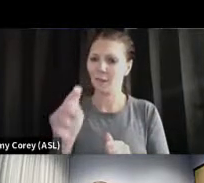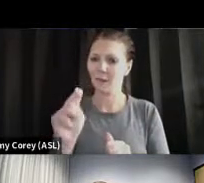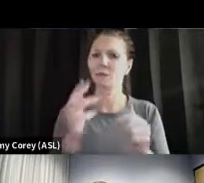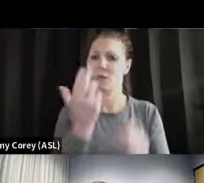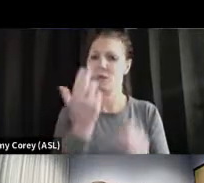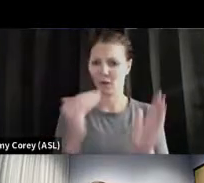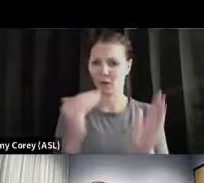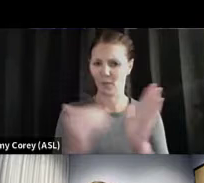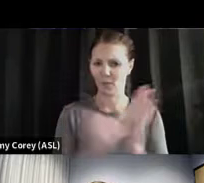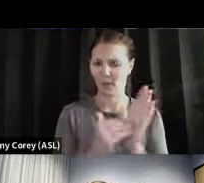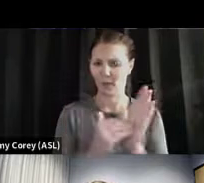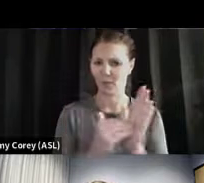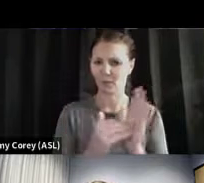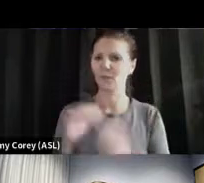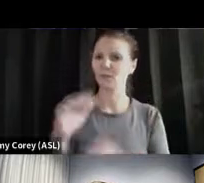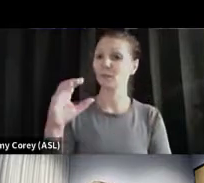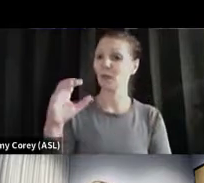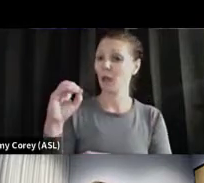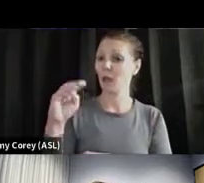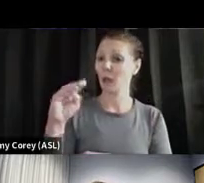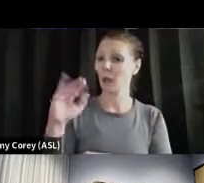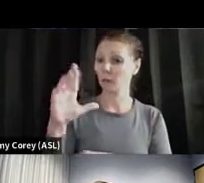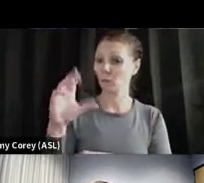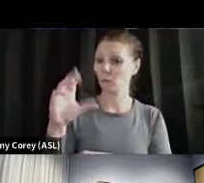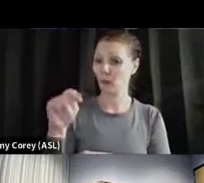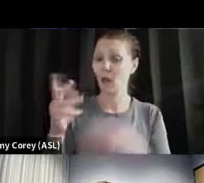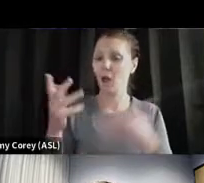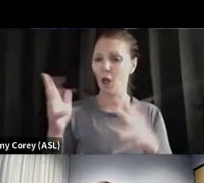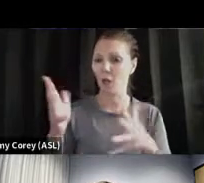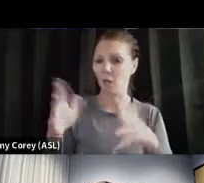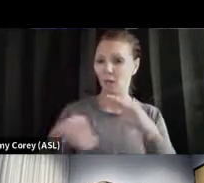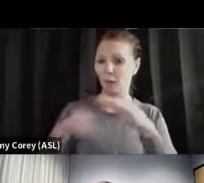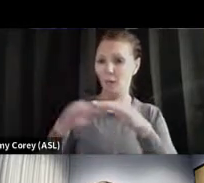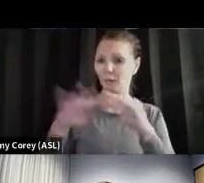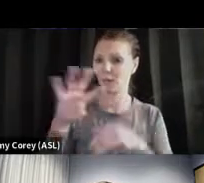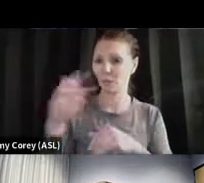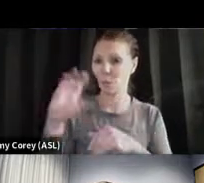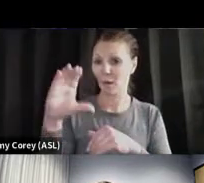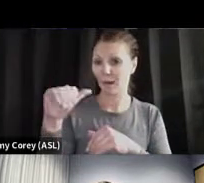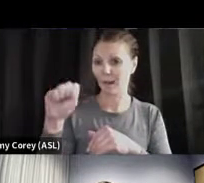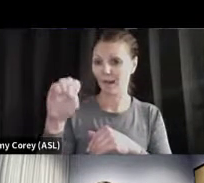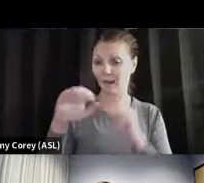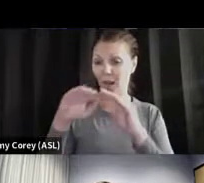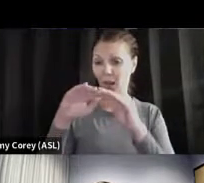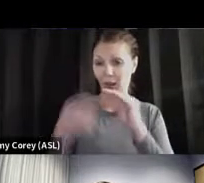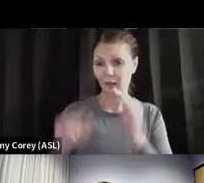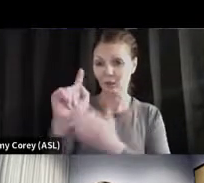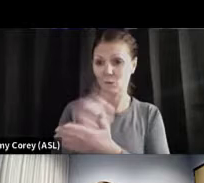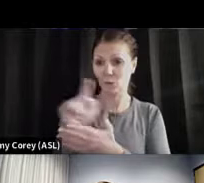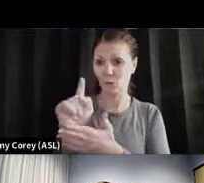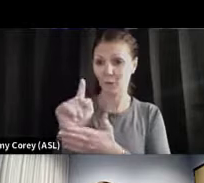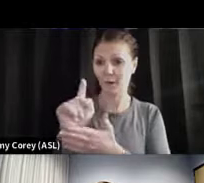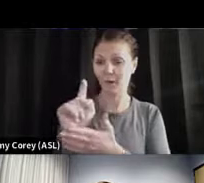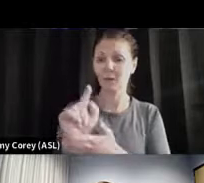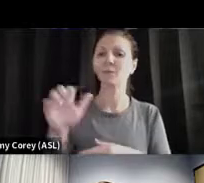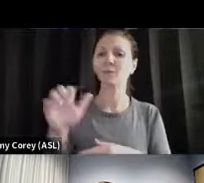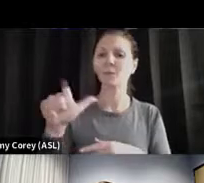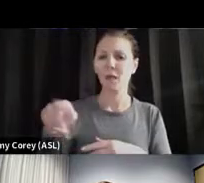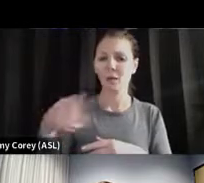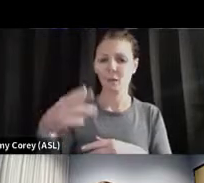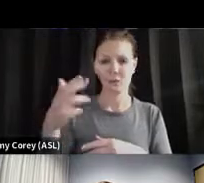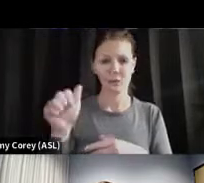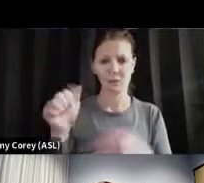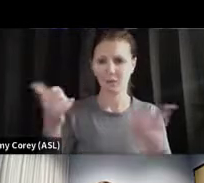Omicron, which is this new one, we're already up to 40 cases in less than a week. And you can see the other ones. Alpha is still pretty, you know, pretty high,